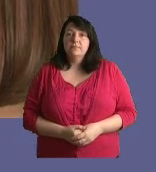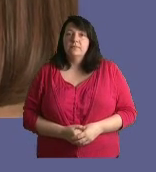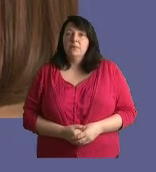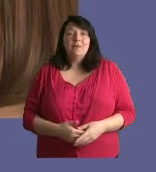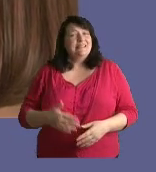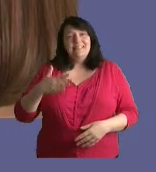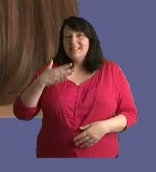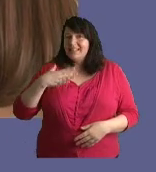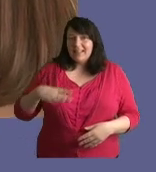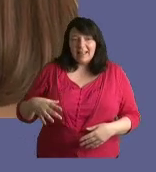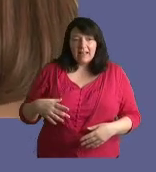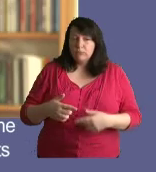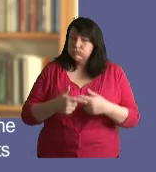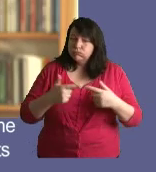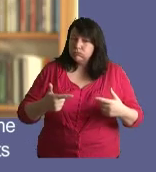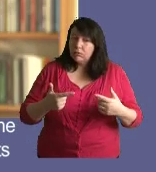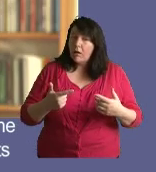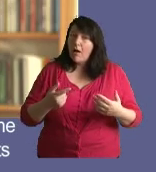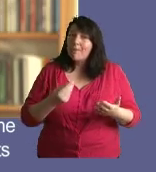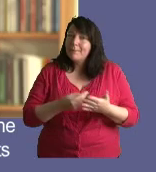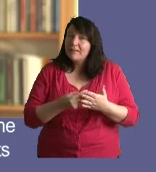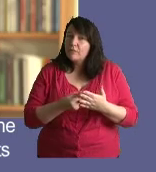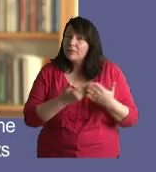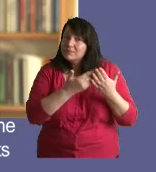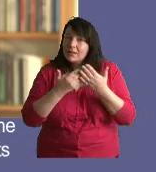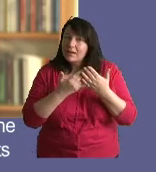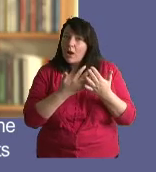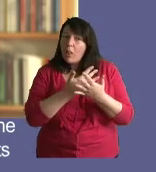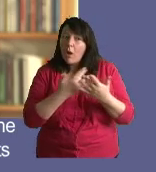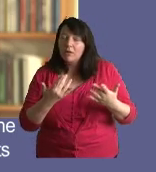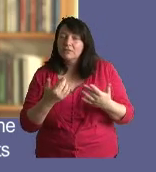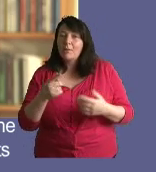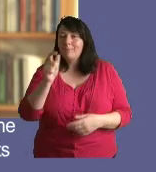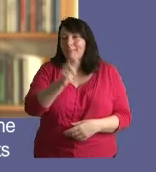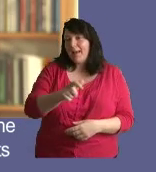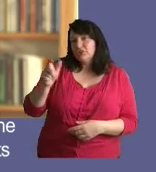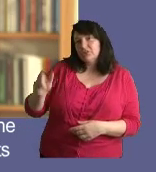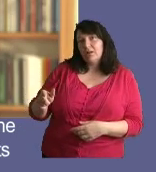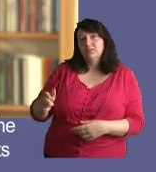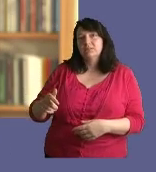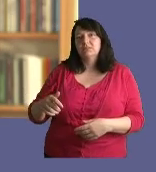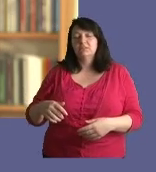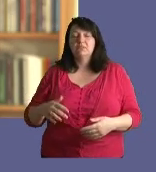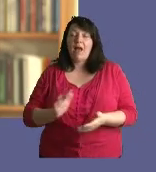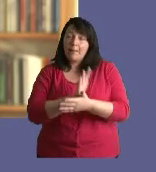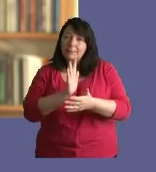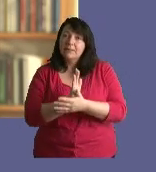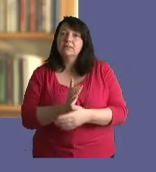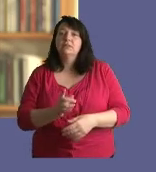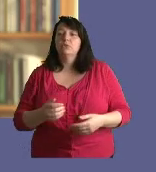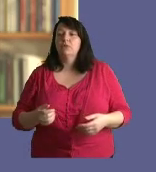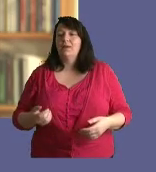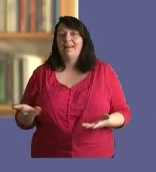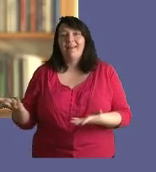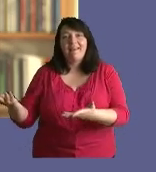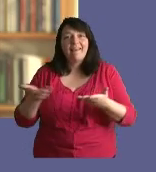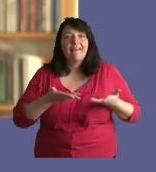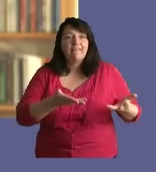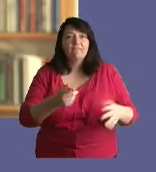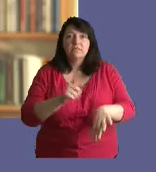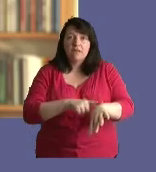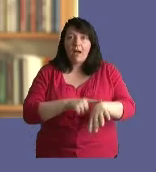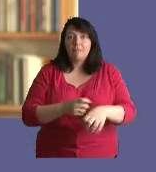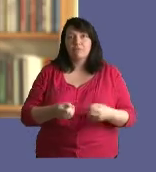we actually didn't need so much money for the study because a lot of it was done by patients who were willing to give their